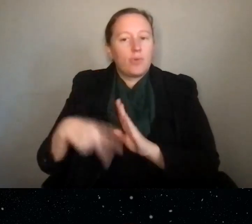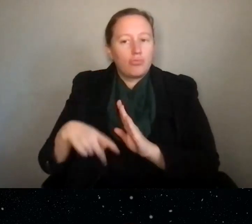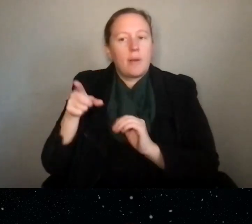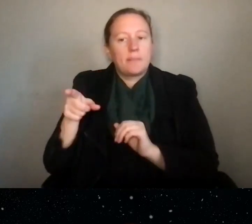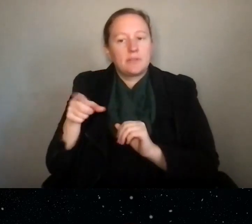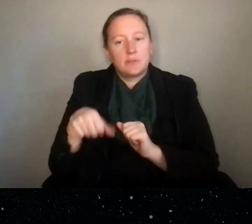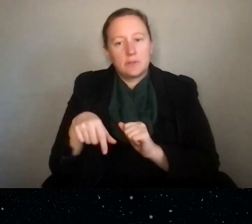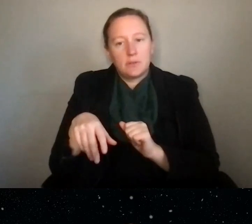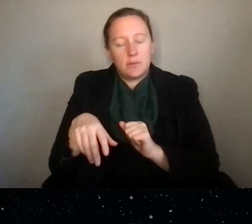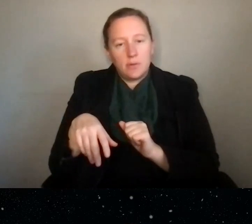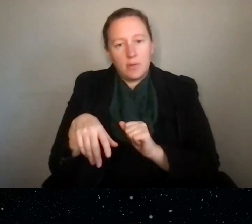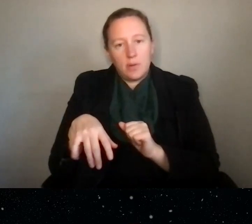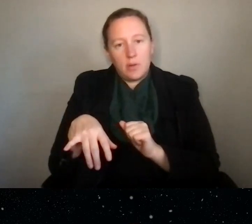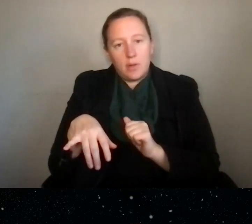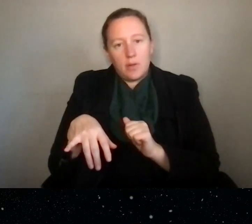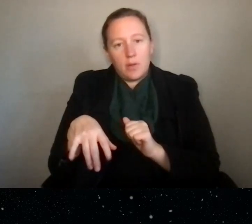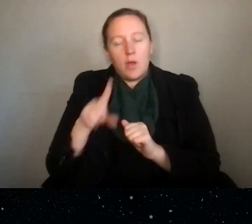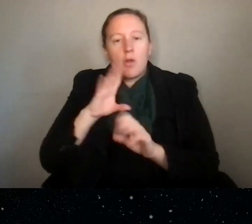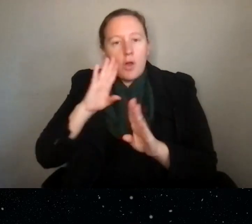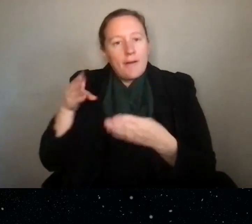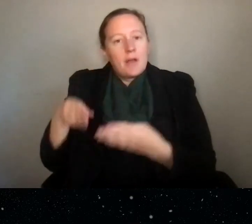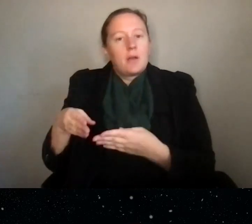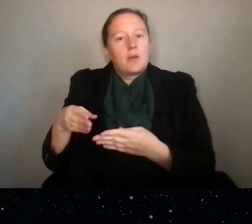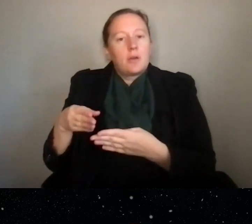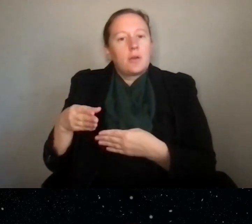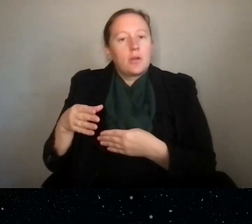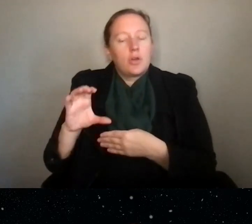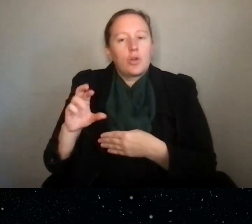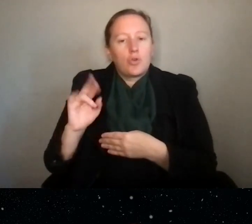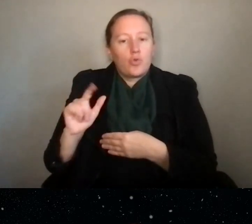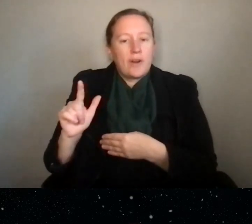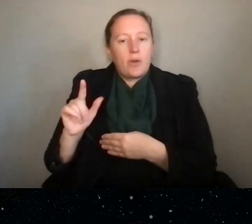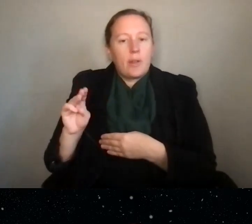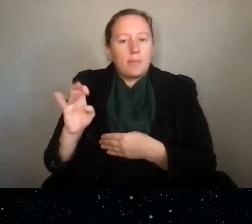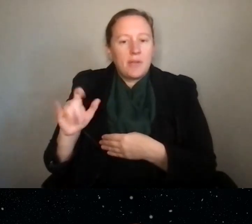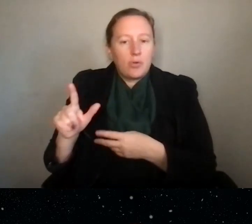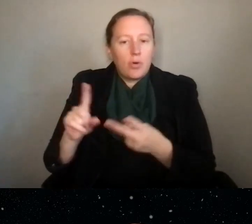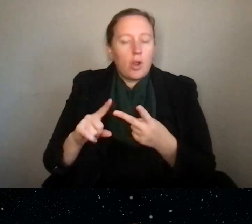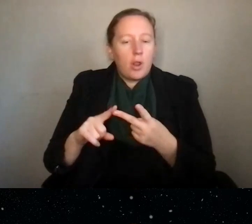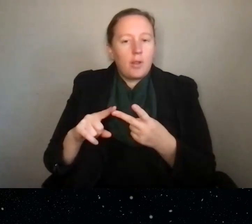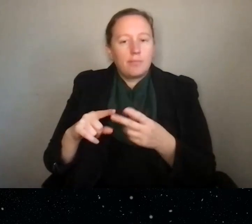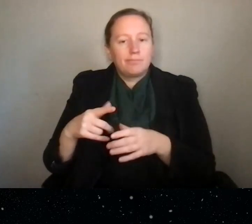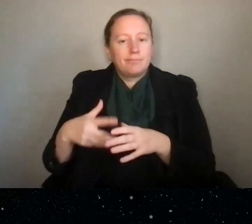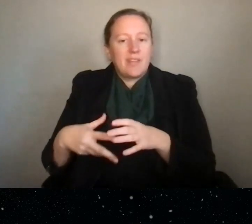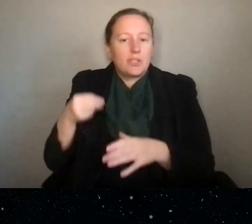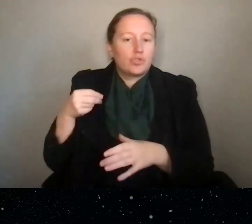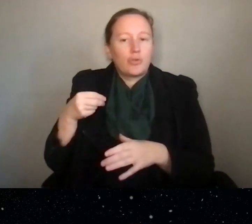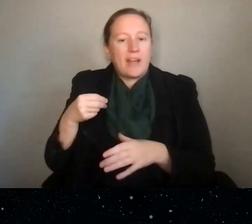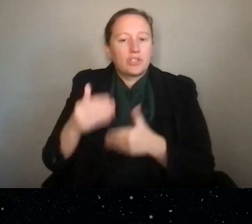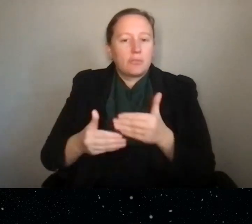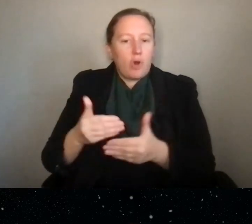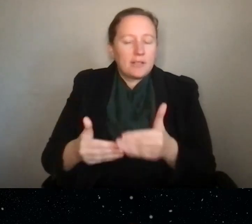are focused on critical mineral, critical element extraction, processing and